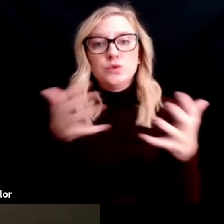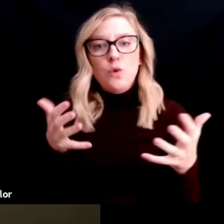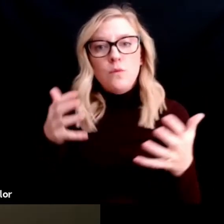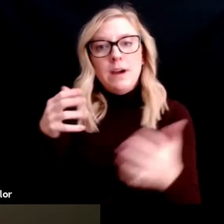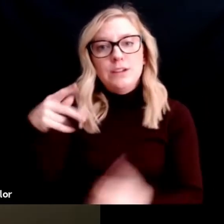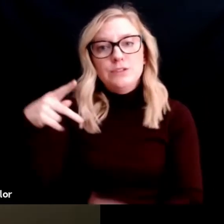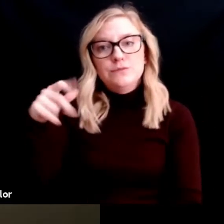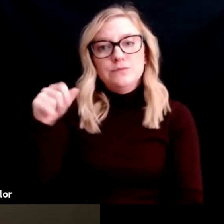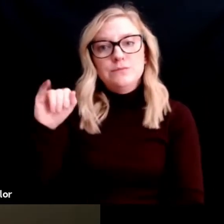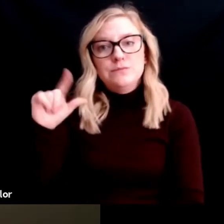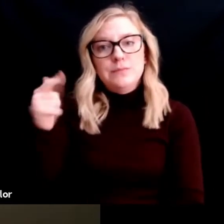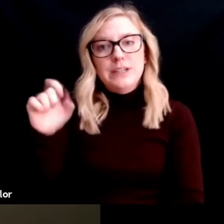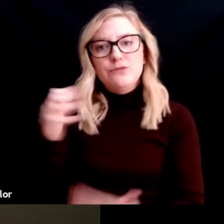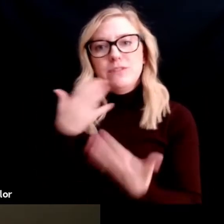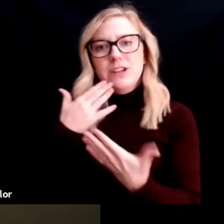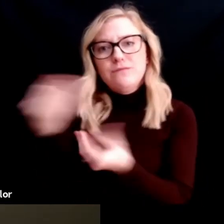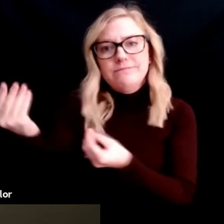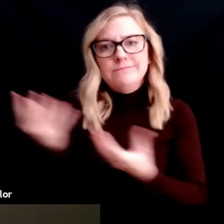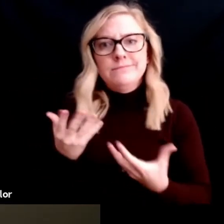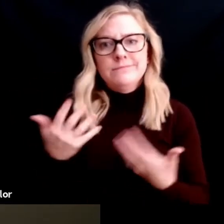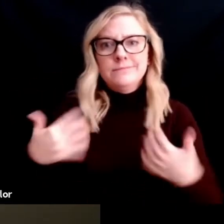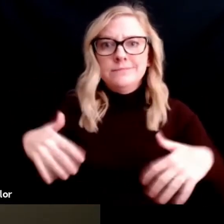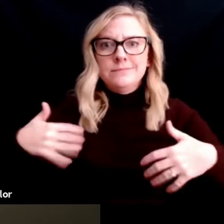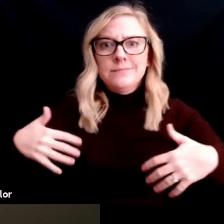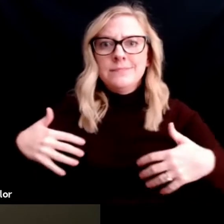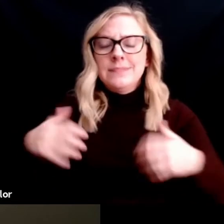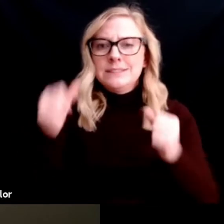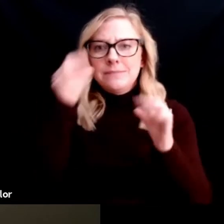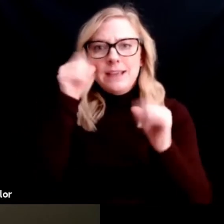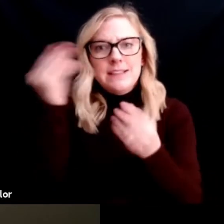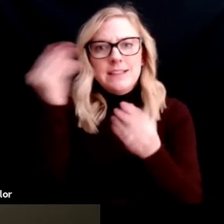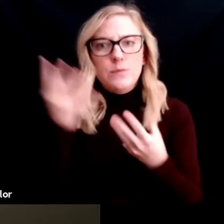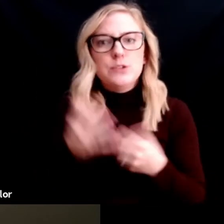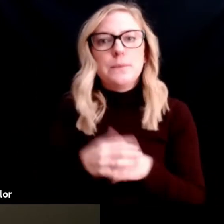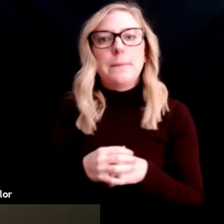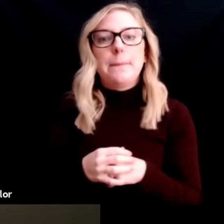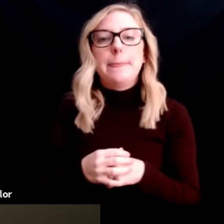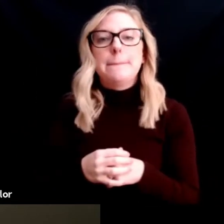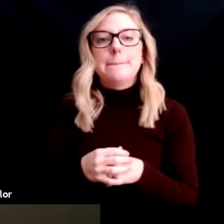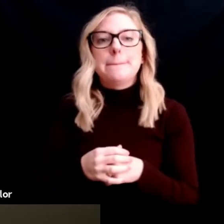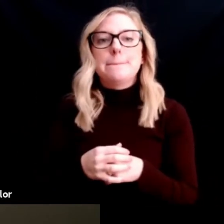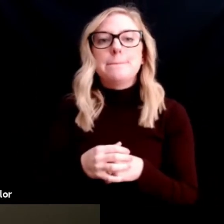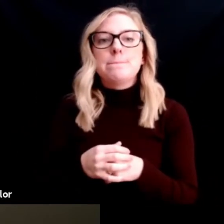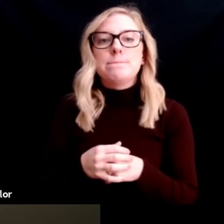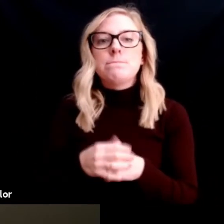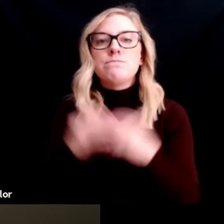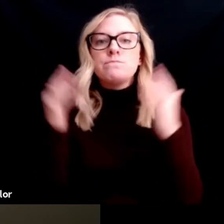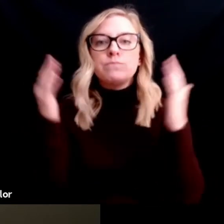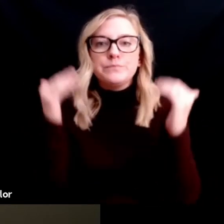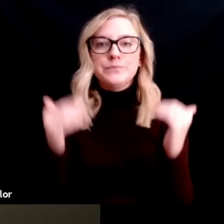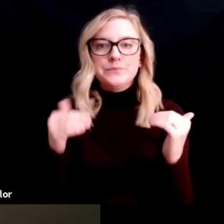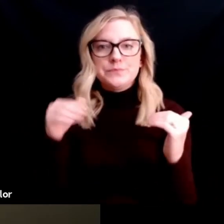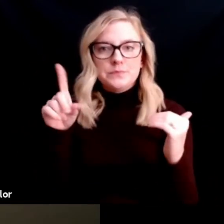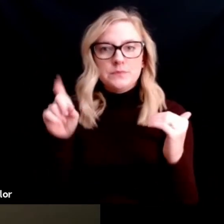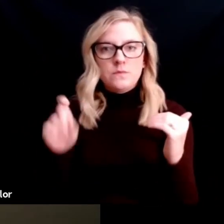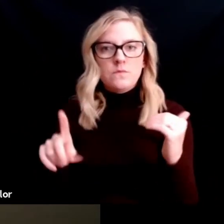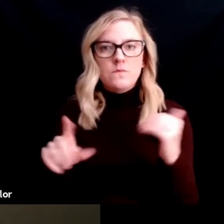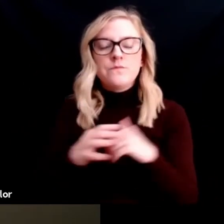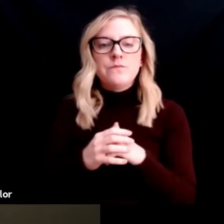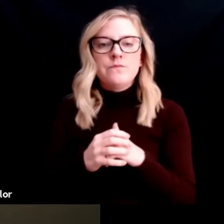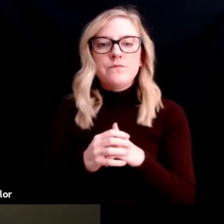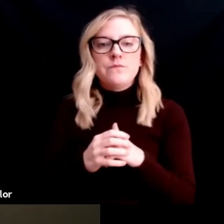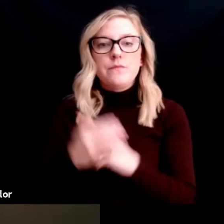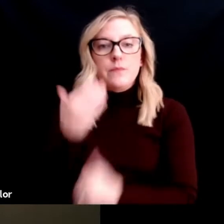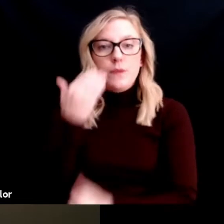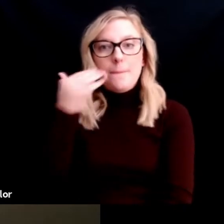by that bit of information. So, looking at the fact that Mad Hatter has